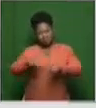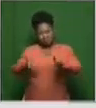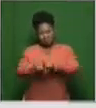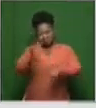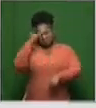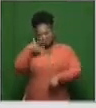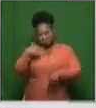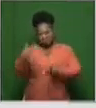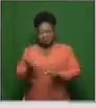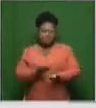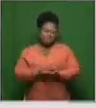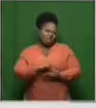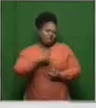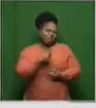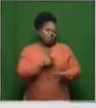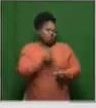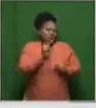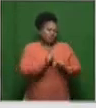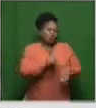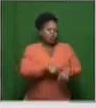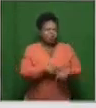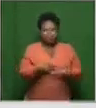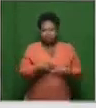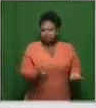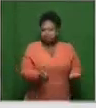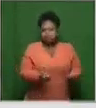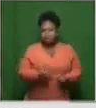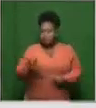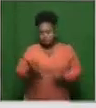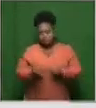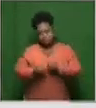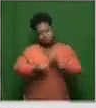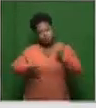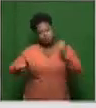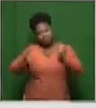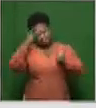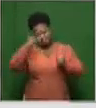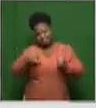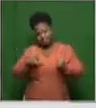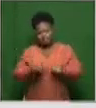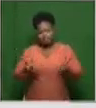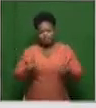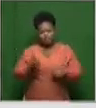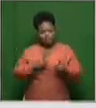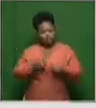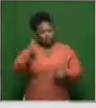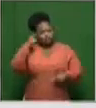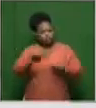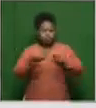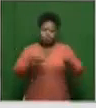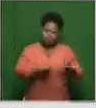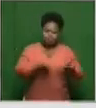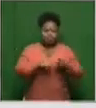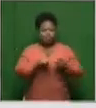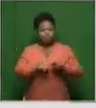people, they will fully recover, but it can go on for a very long time. Now, if you think about that death, severe illness, hospital beds